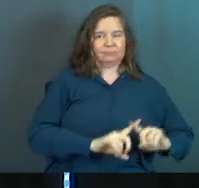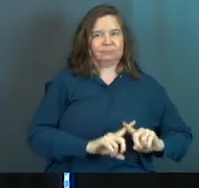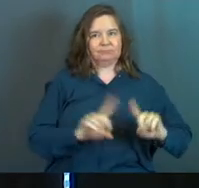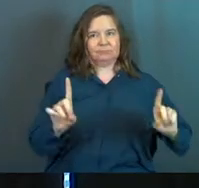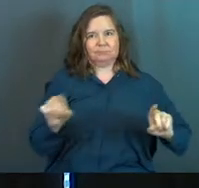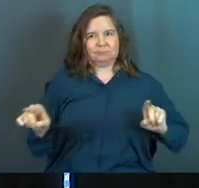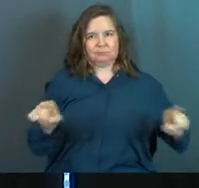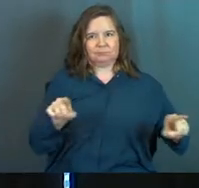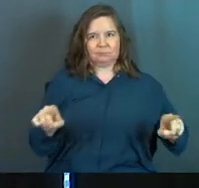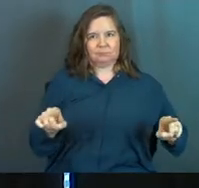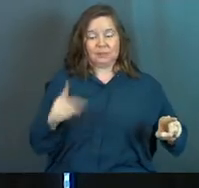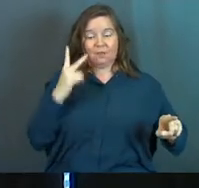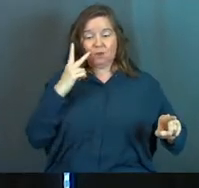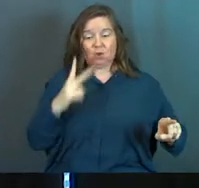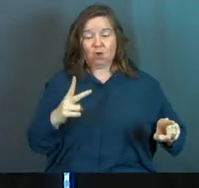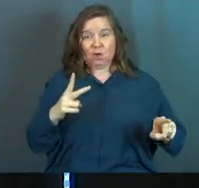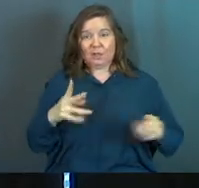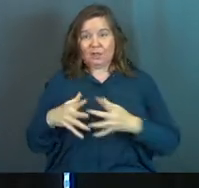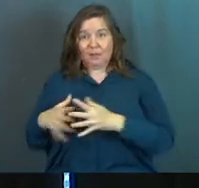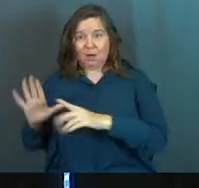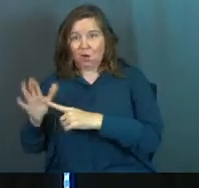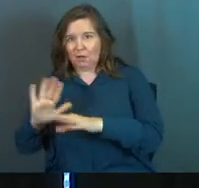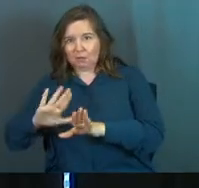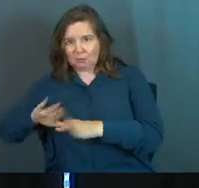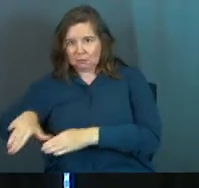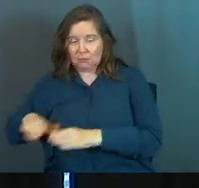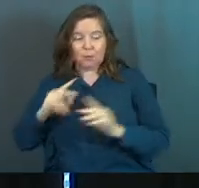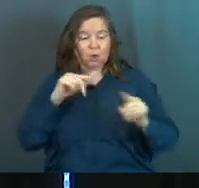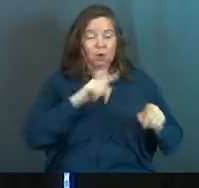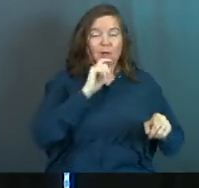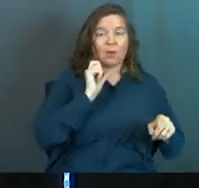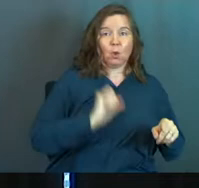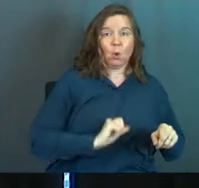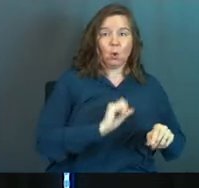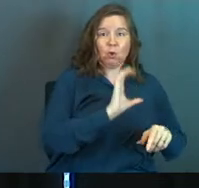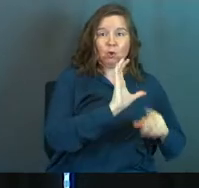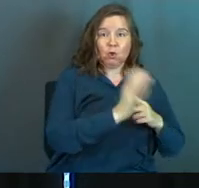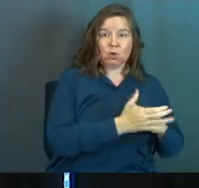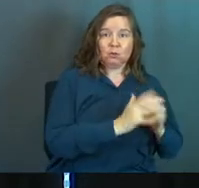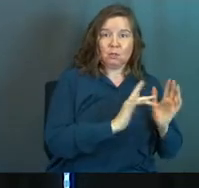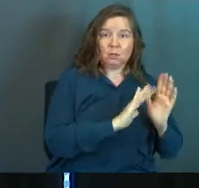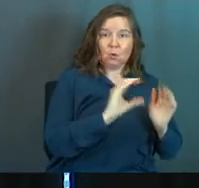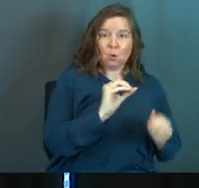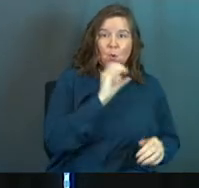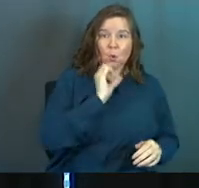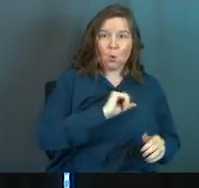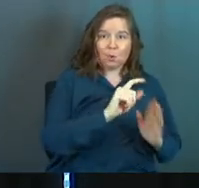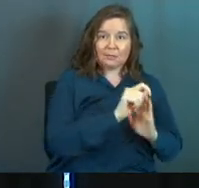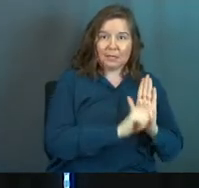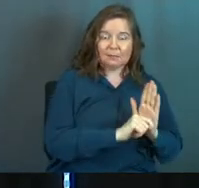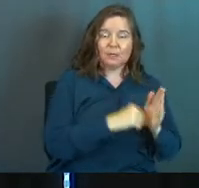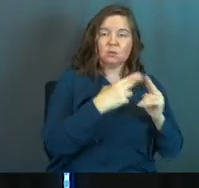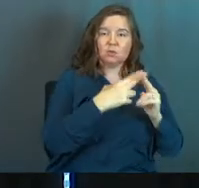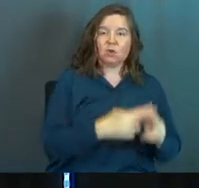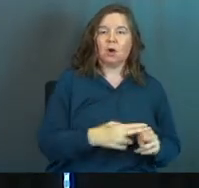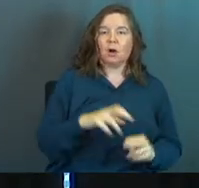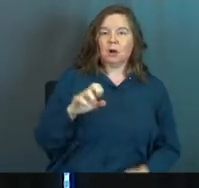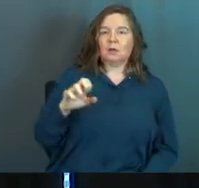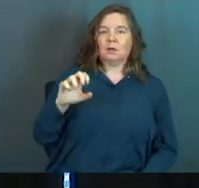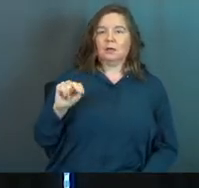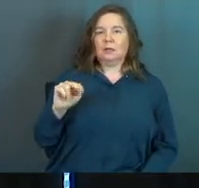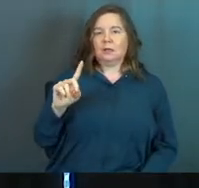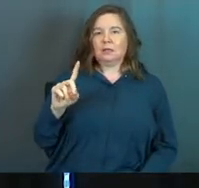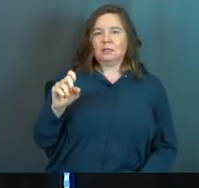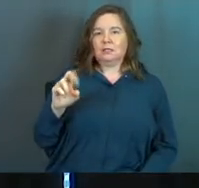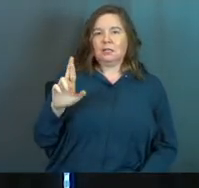If you go back to these cultures, often what this was, was this was called indentured servitude. It was a common practice in those